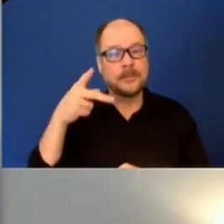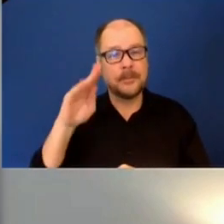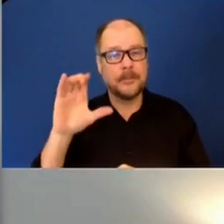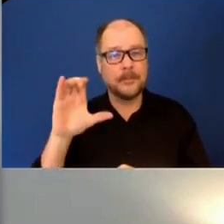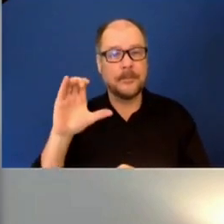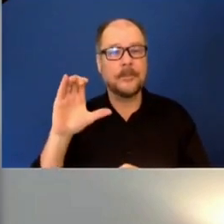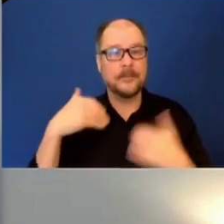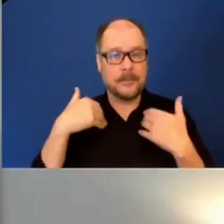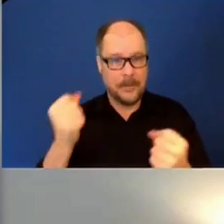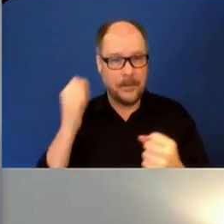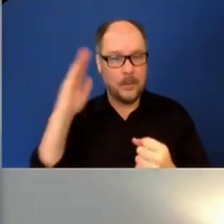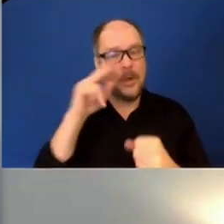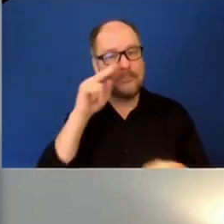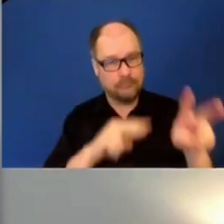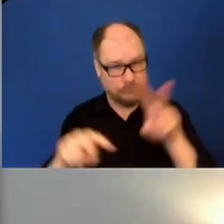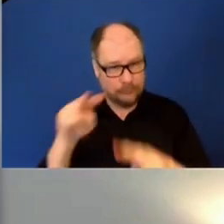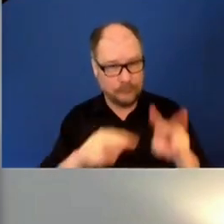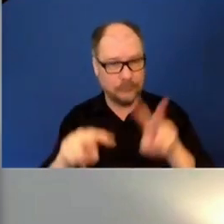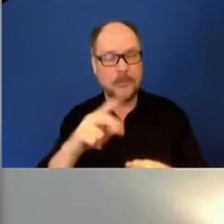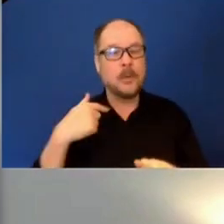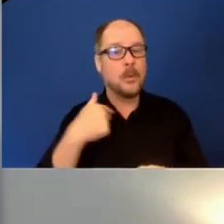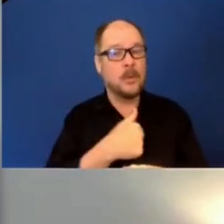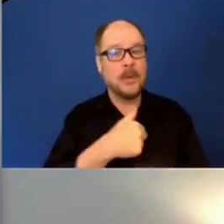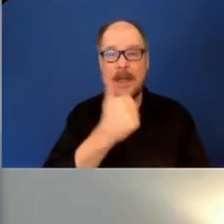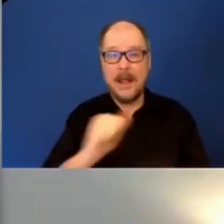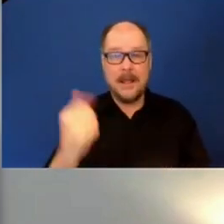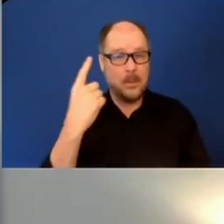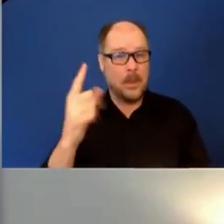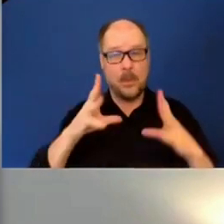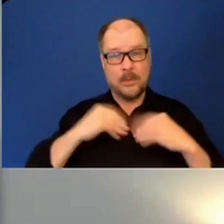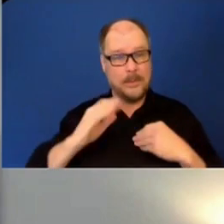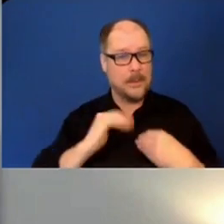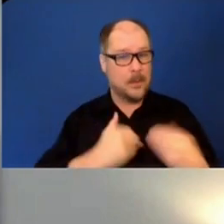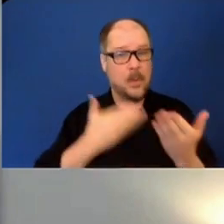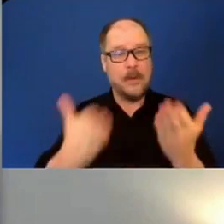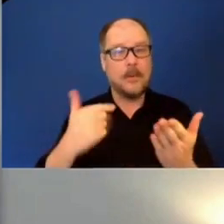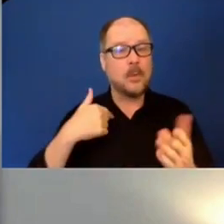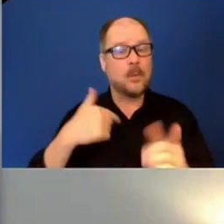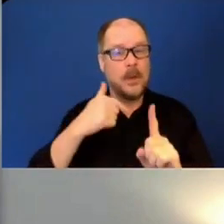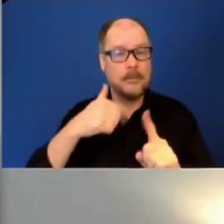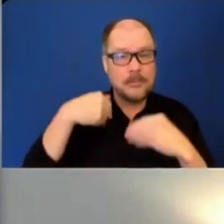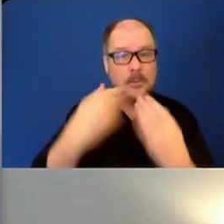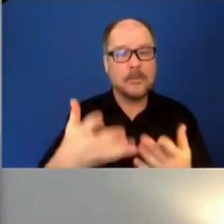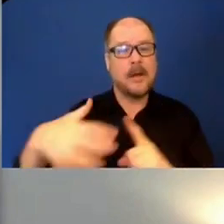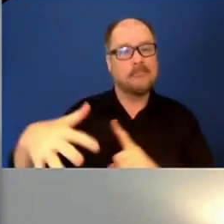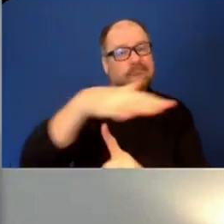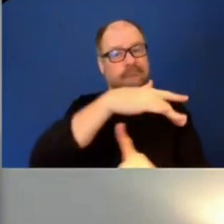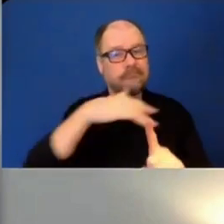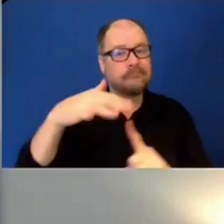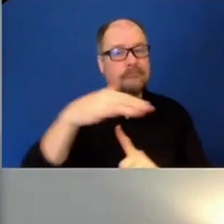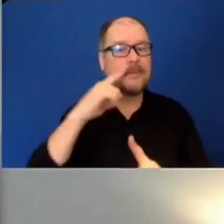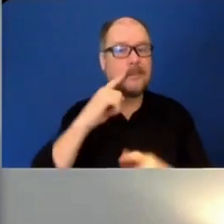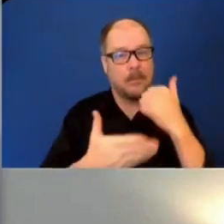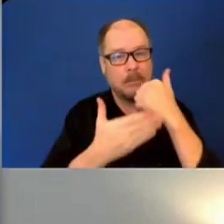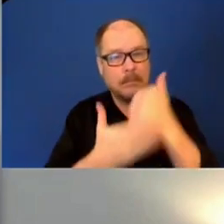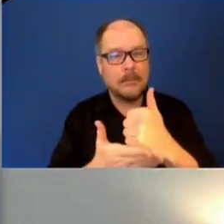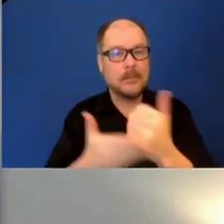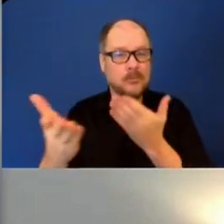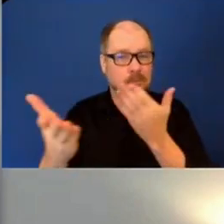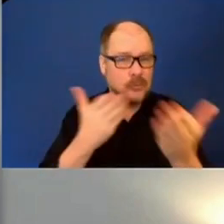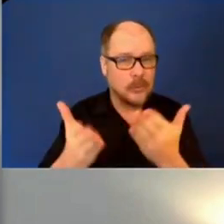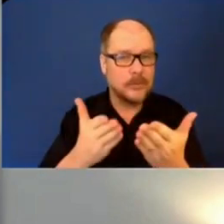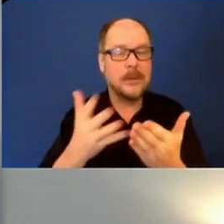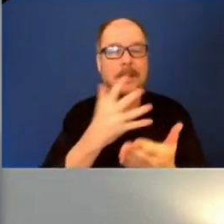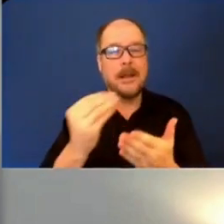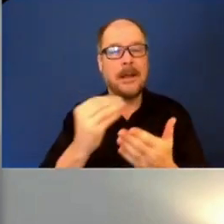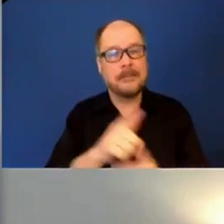at the hotel will be provided with comprehensive wraparound services. Every effort will be made to transition them to permanent housing. Thank you.